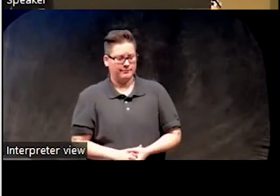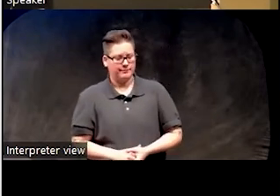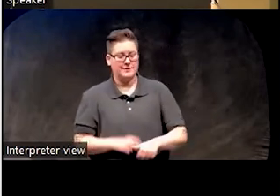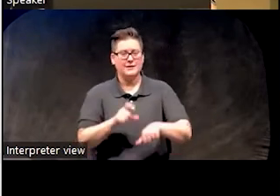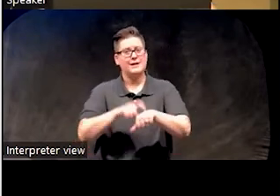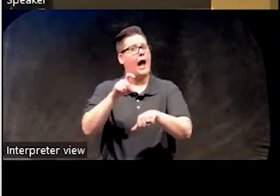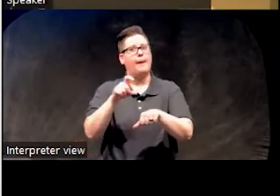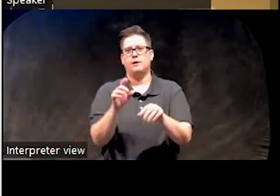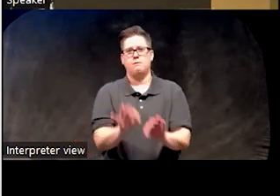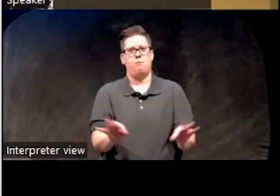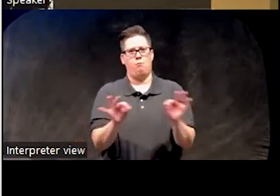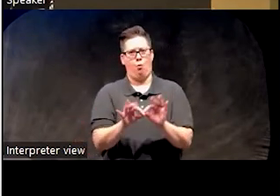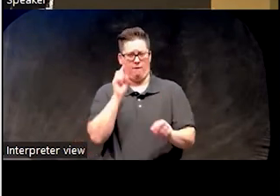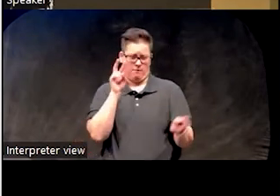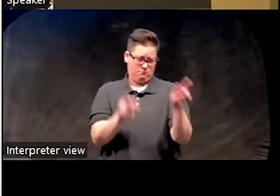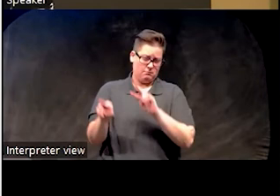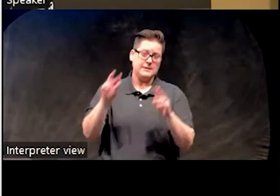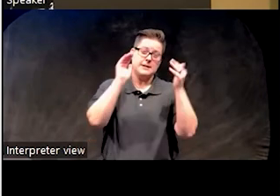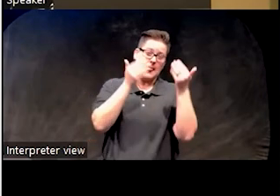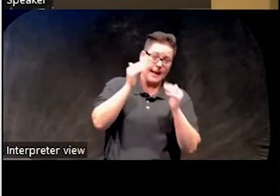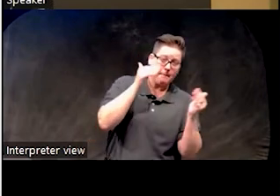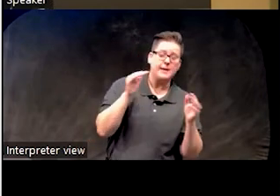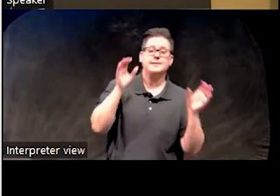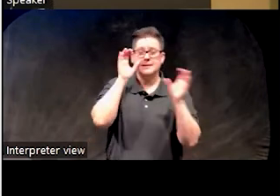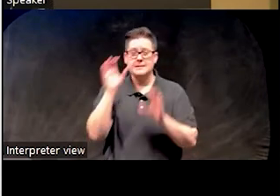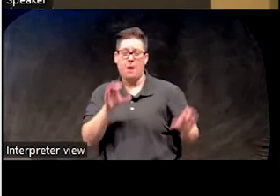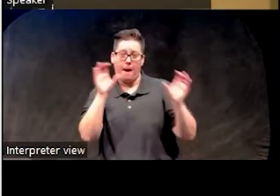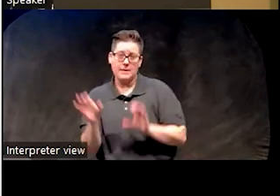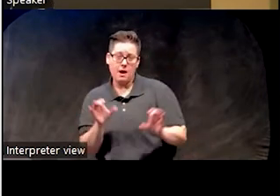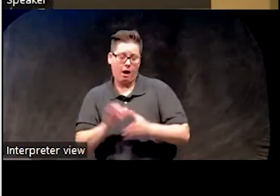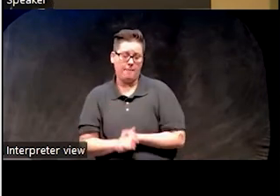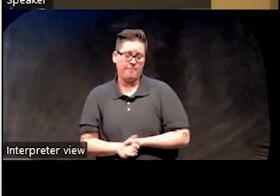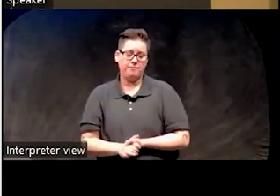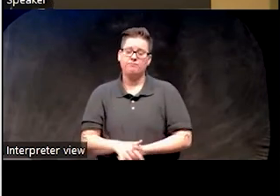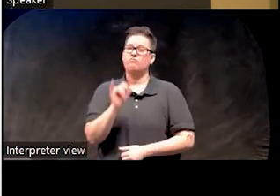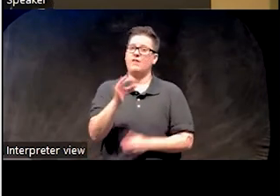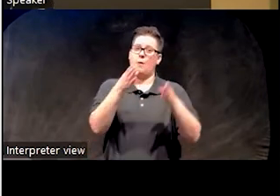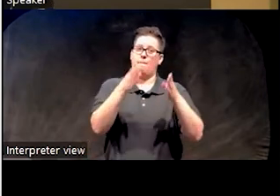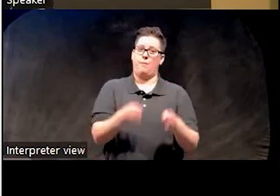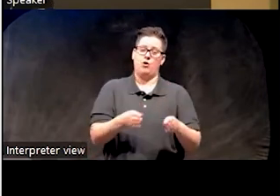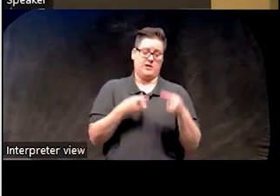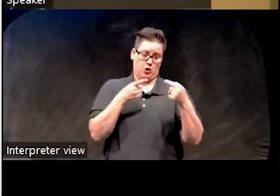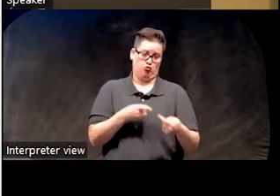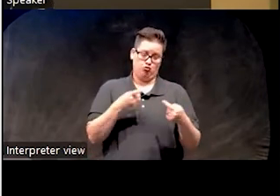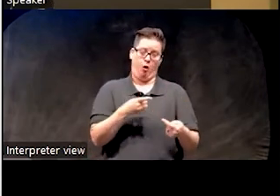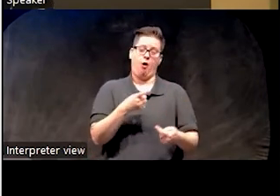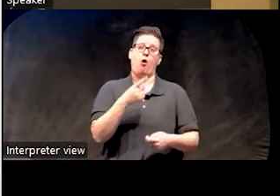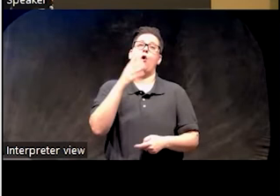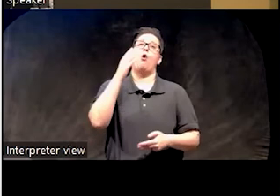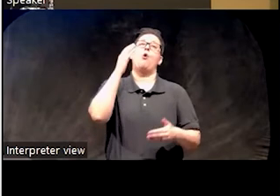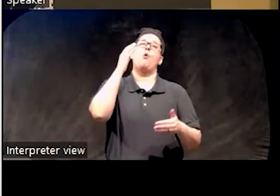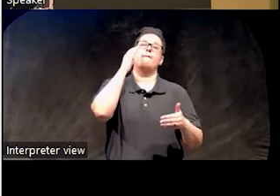timing is really important when you're assessing sleepiness and insomnia. So somebody who has trouble falling asleep,